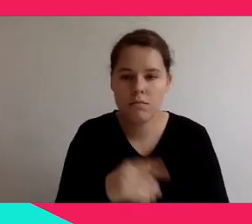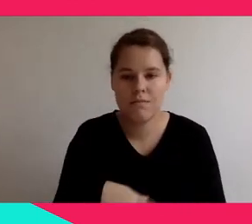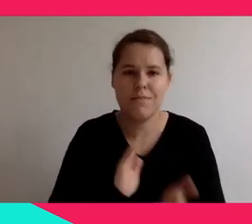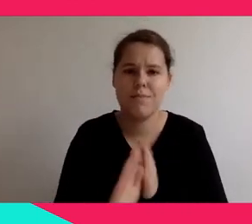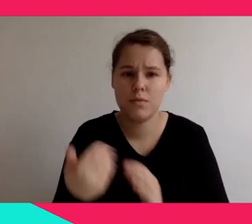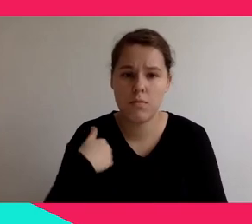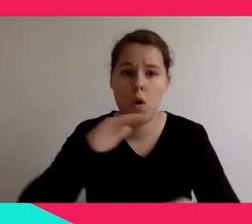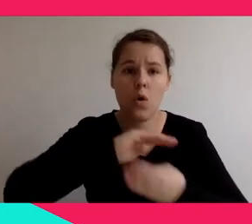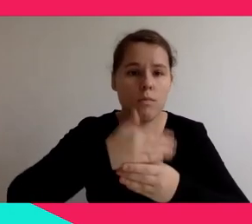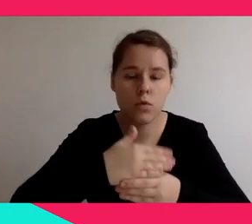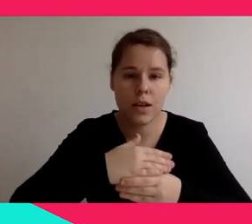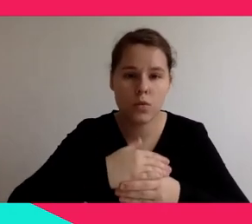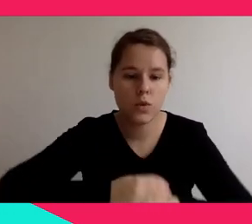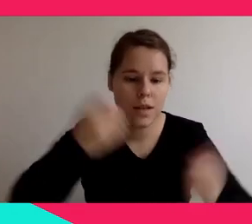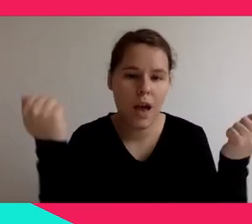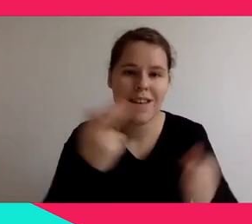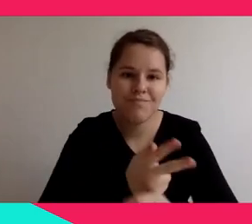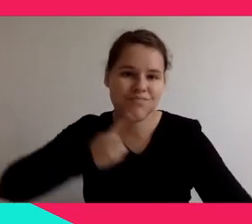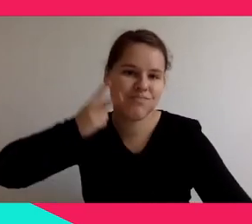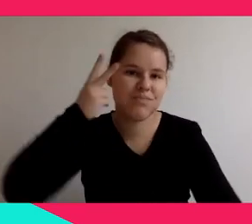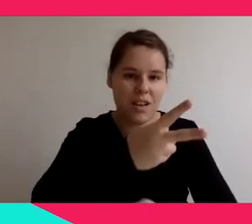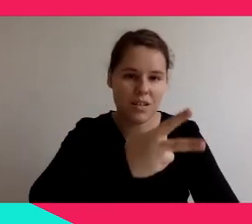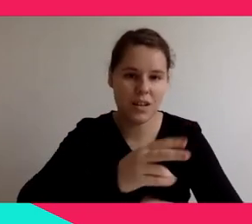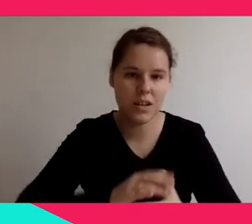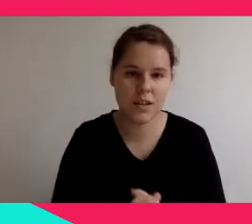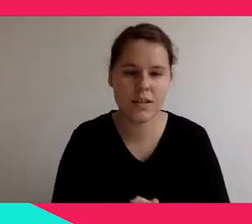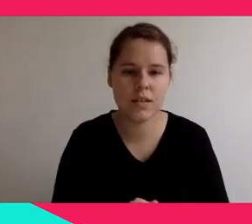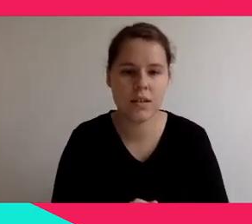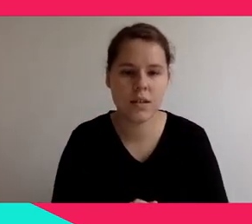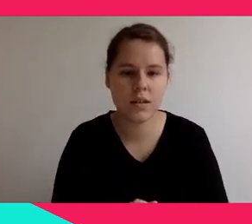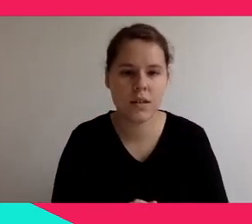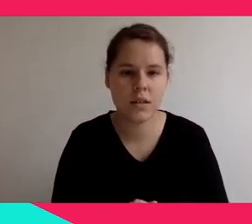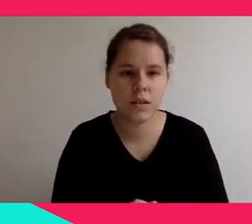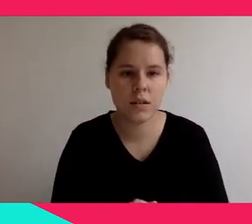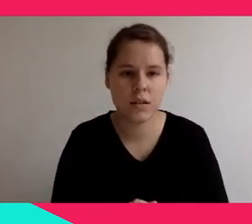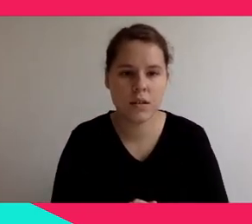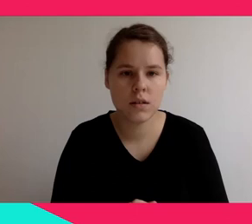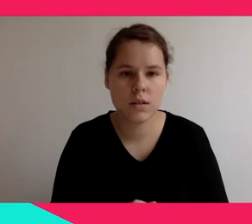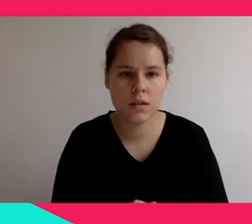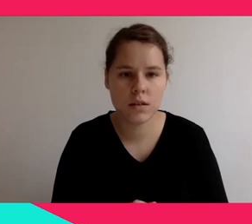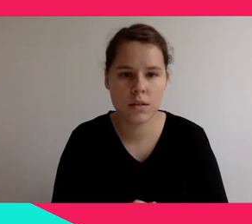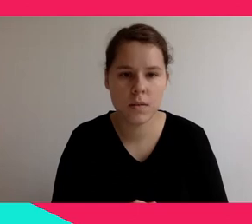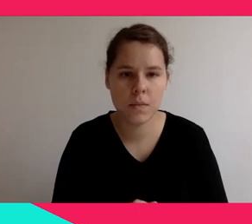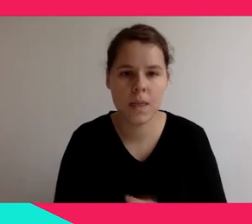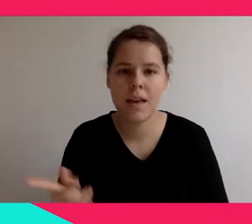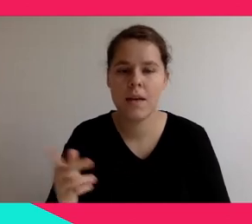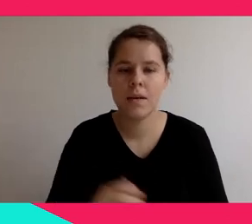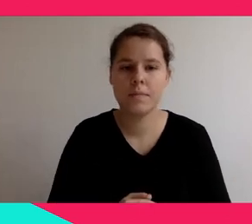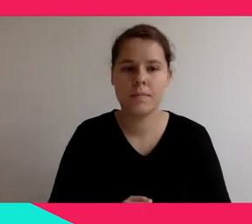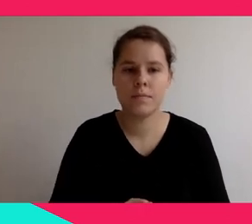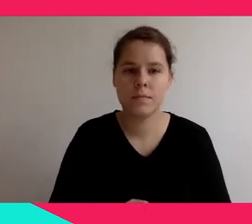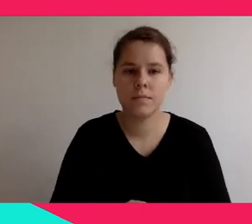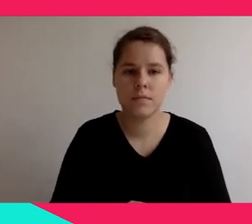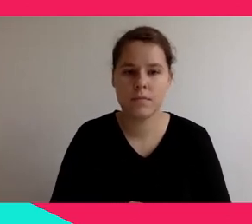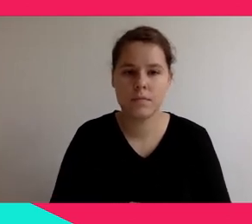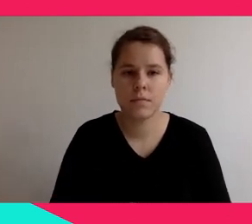an Oculus Quest, for example, because it's not powerful enough. In the future,